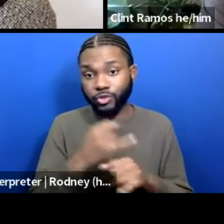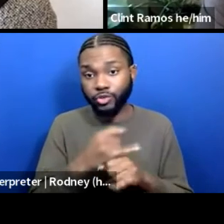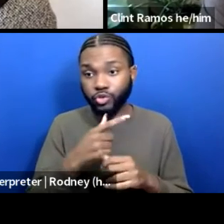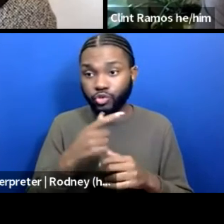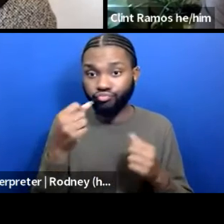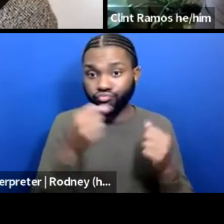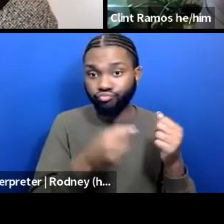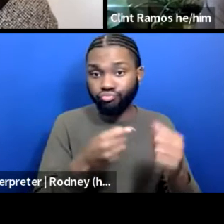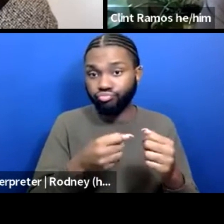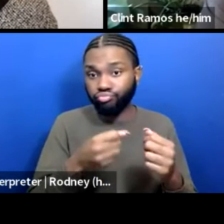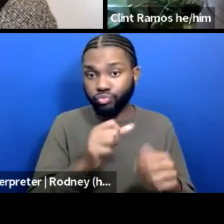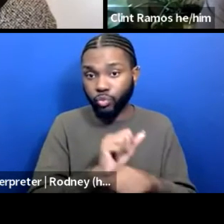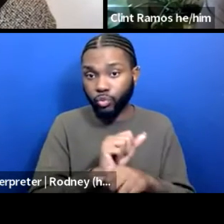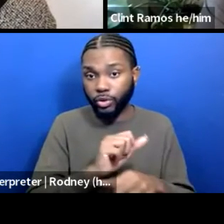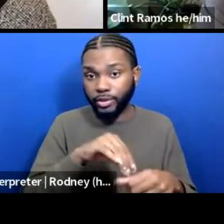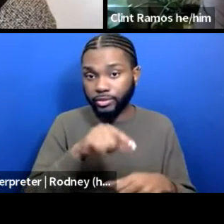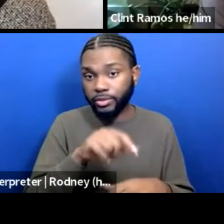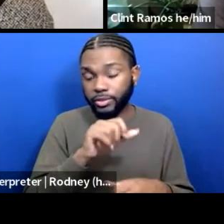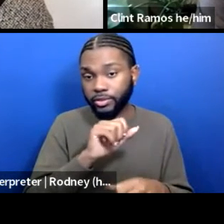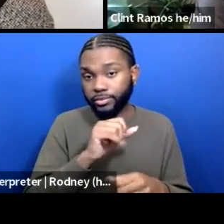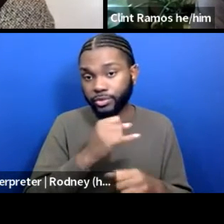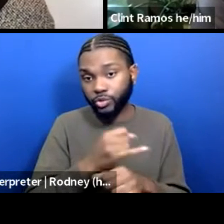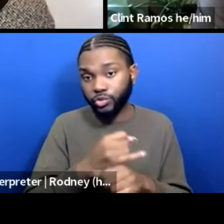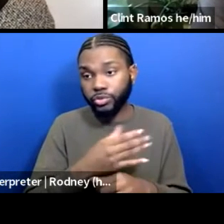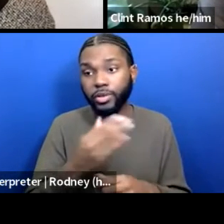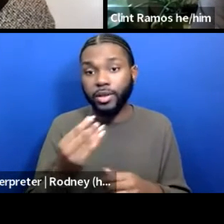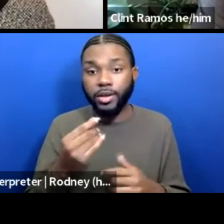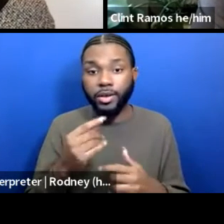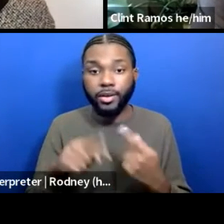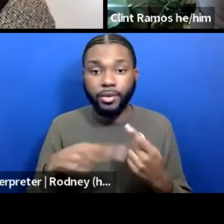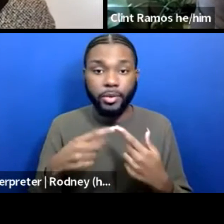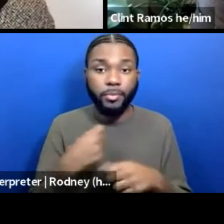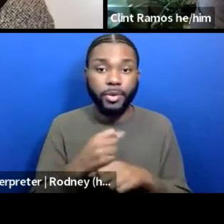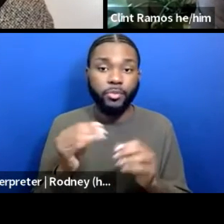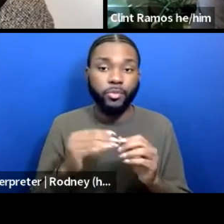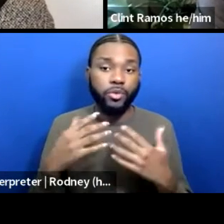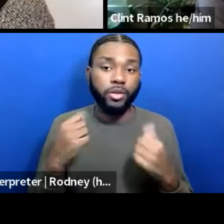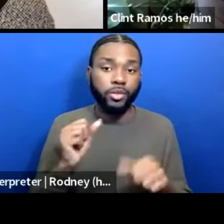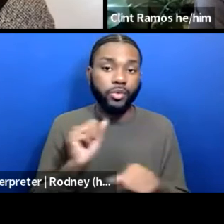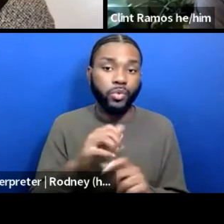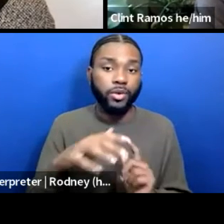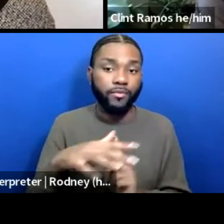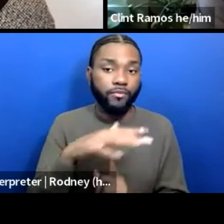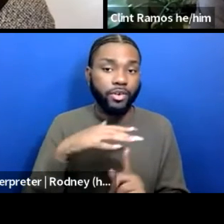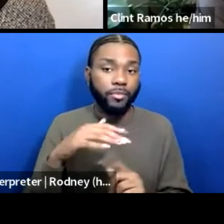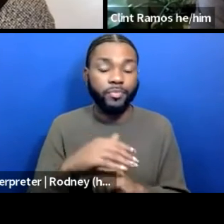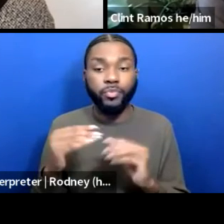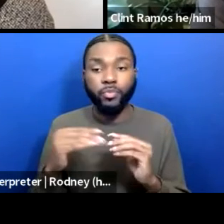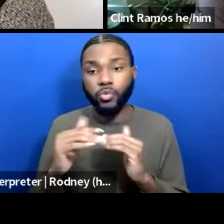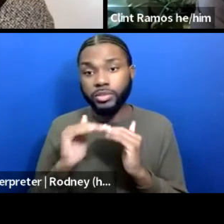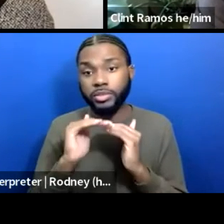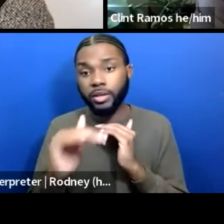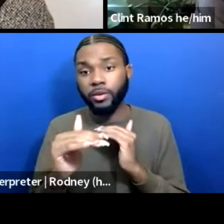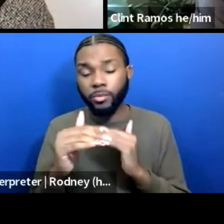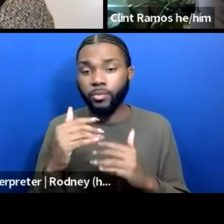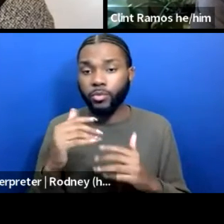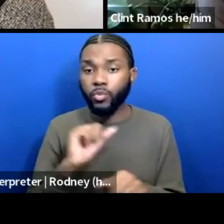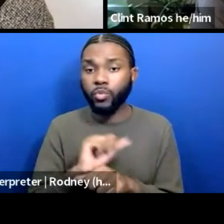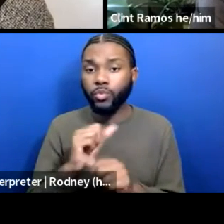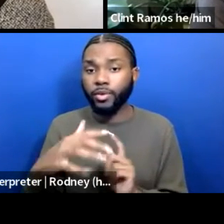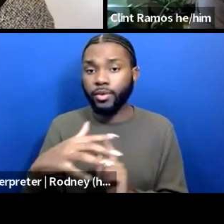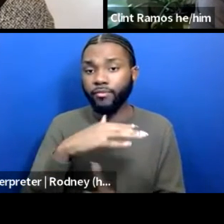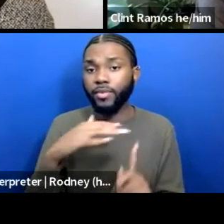creating a more healthy work environment, a more sustainable work environment. But it's also,